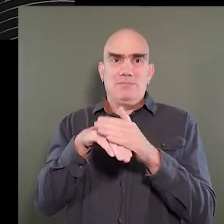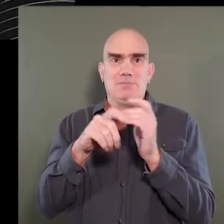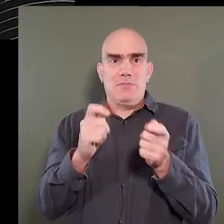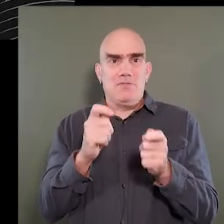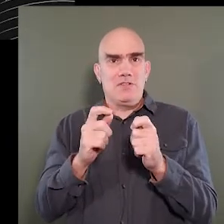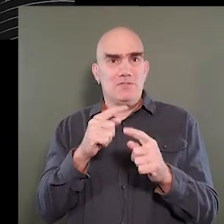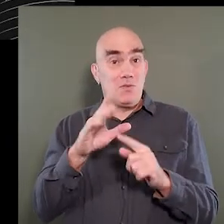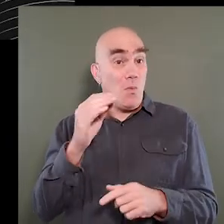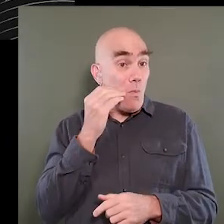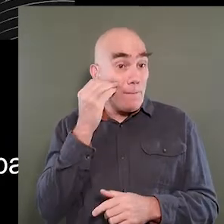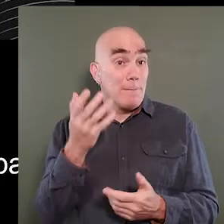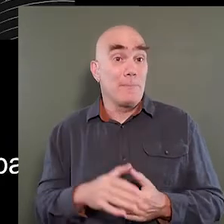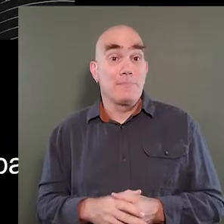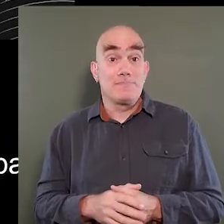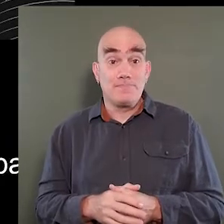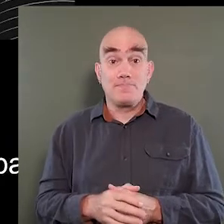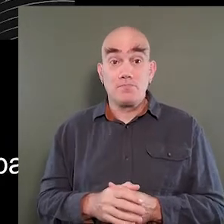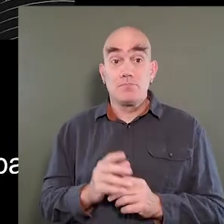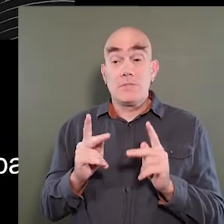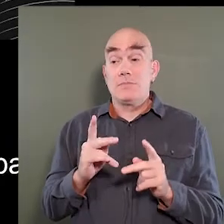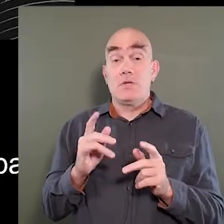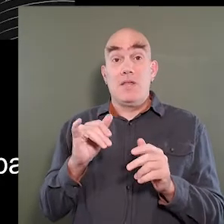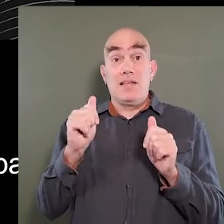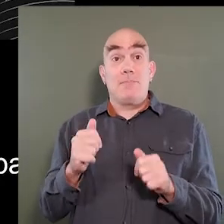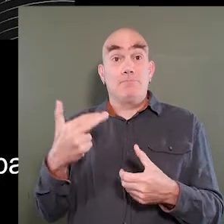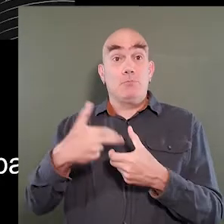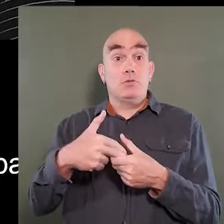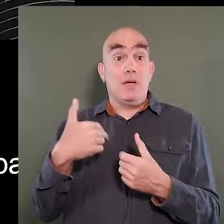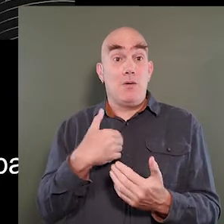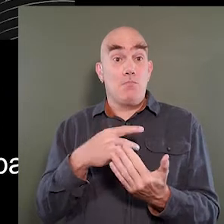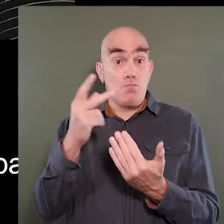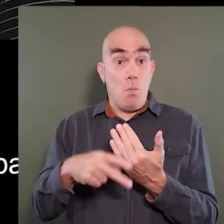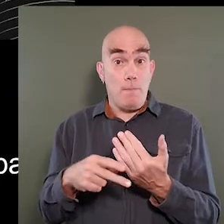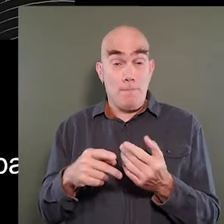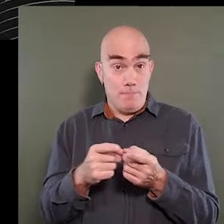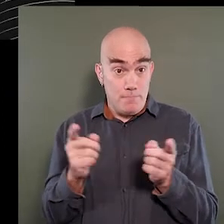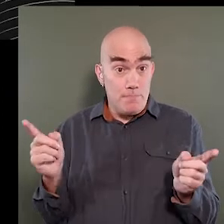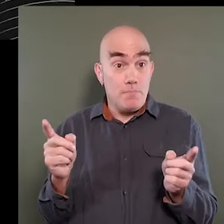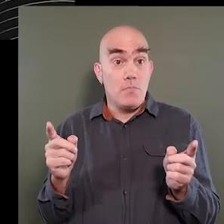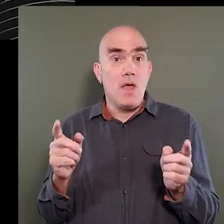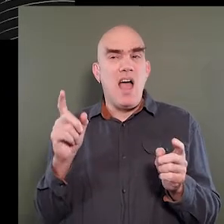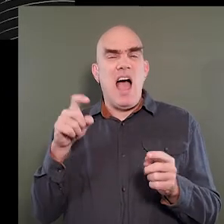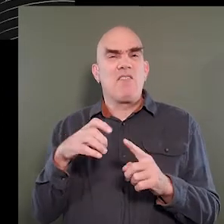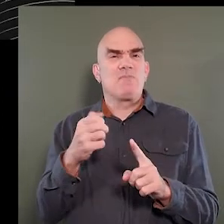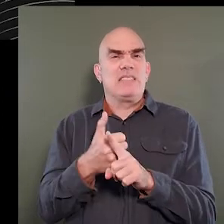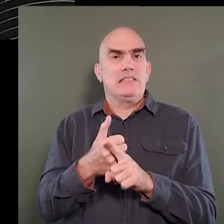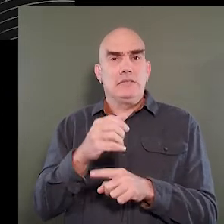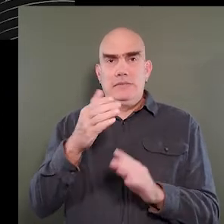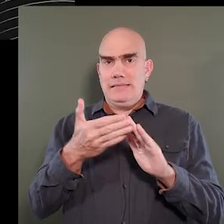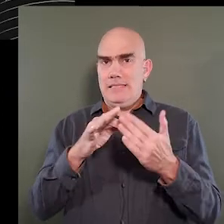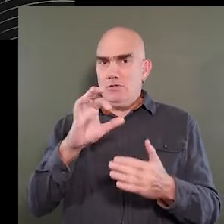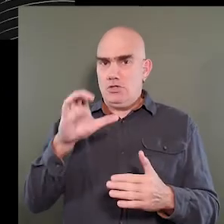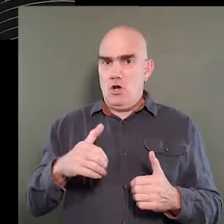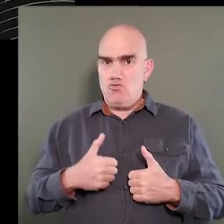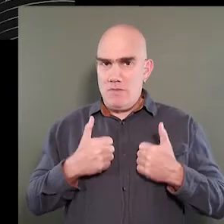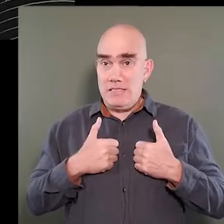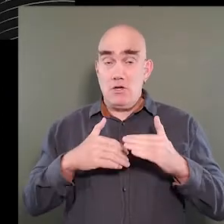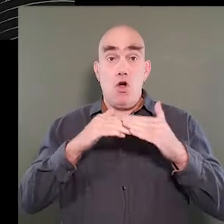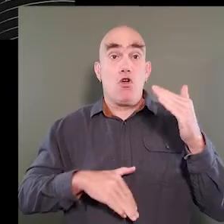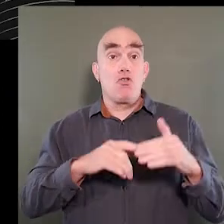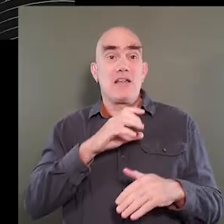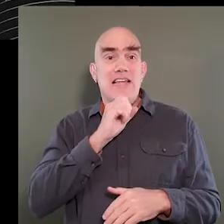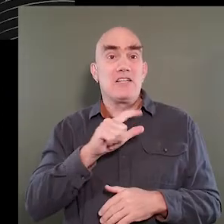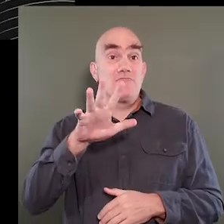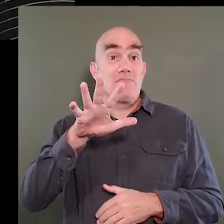to your home. The people that can participate in our program have to be city of Chicago residents under the age of